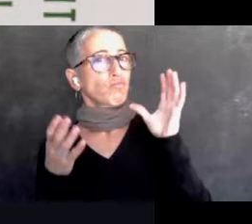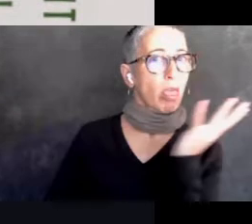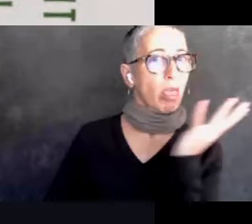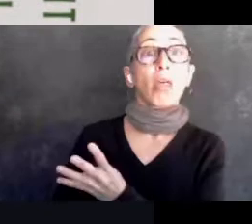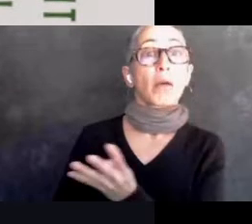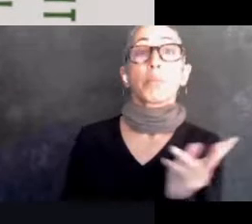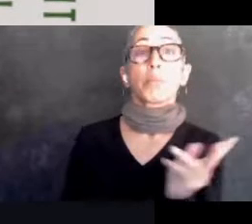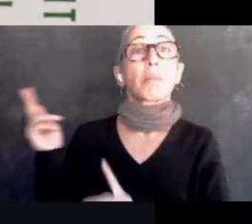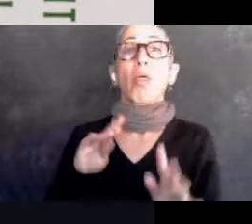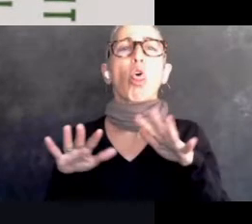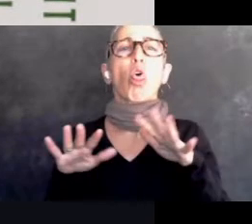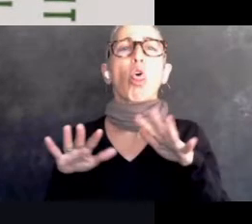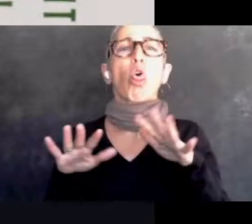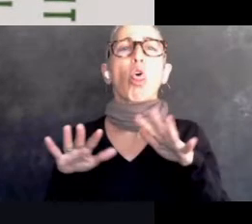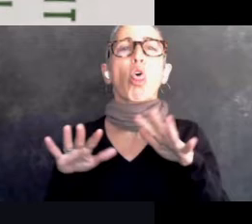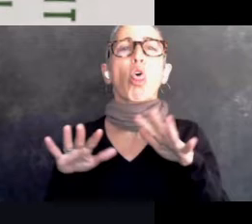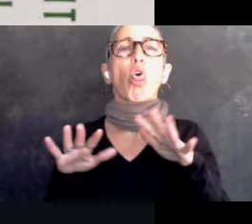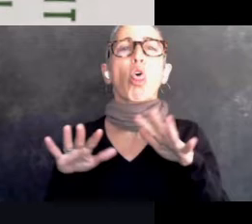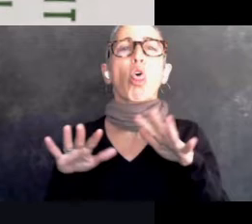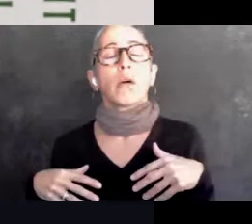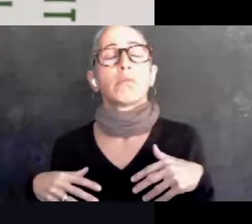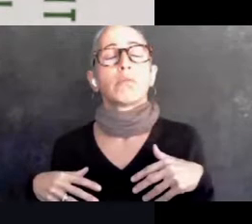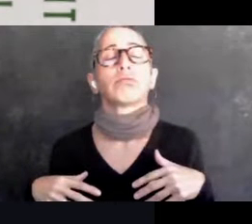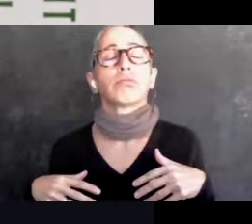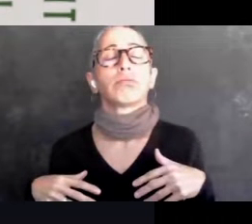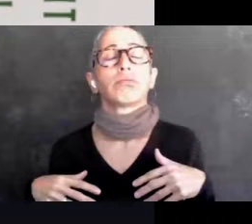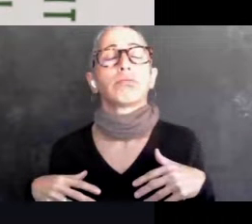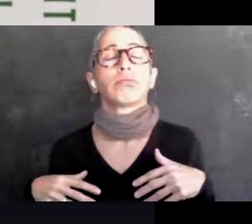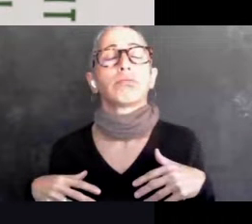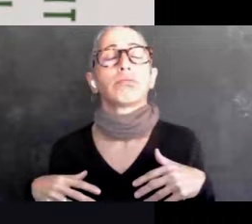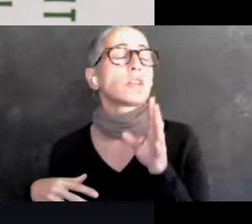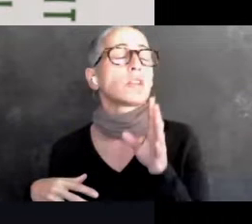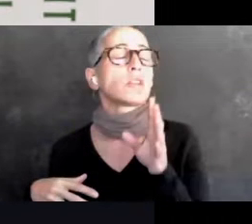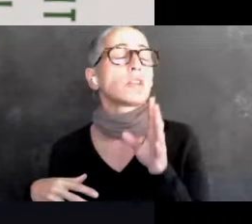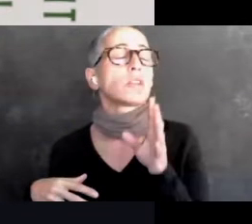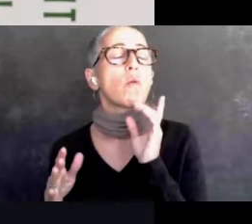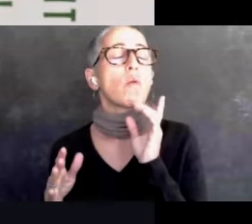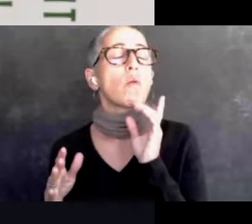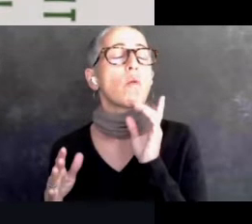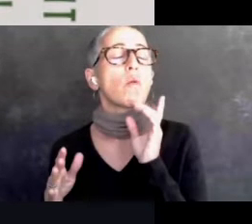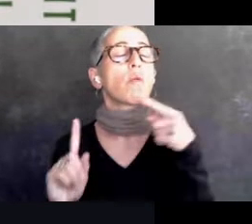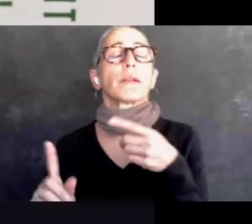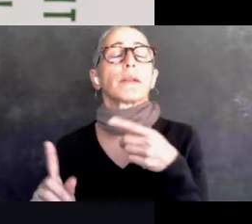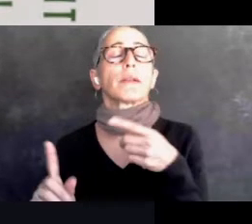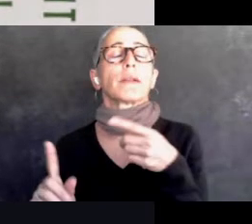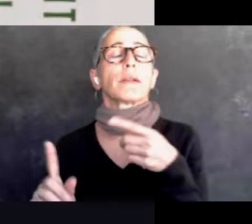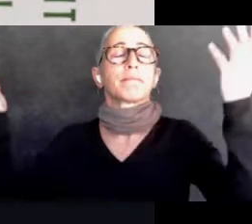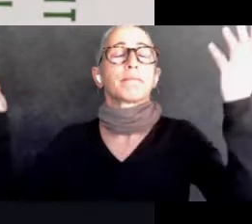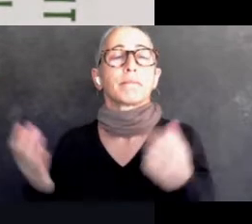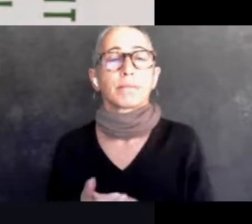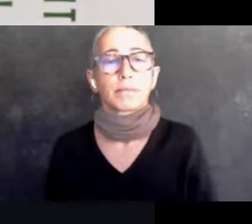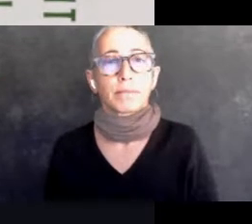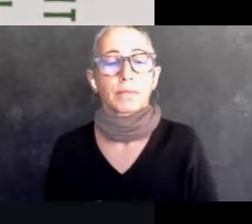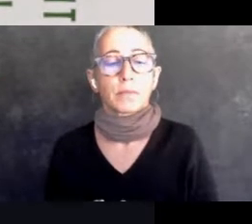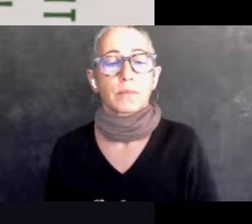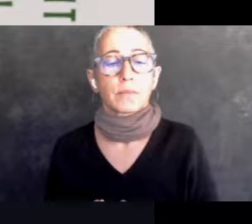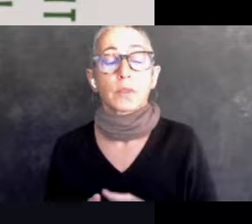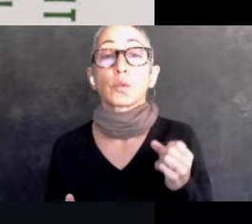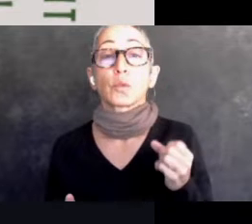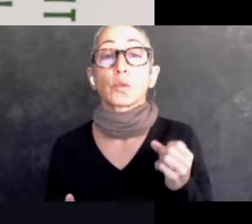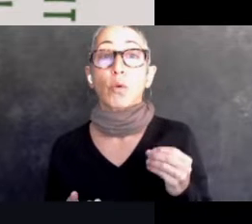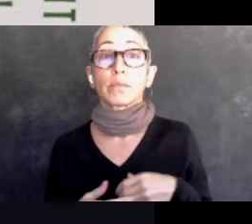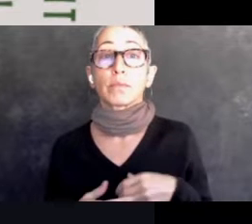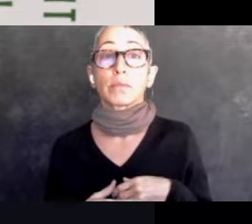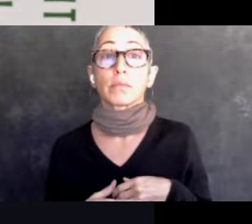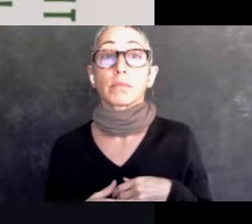it is, we're not going to say anything because nobody will listen anyway. So this five, two, you know, person